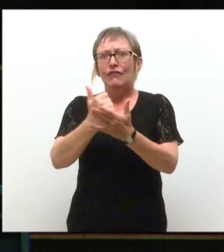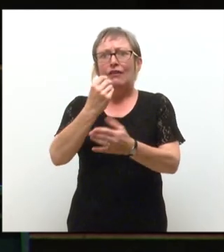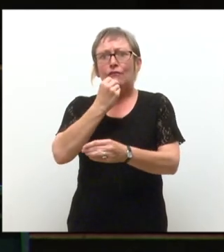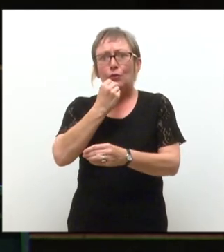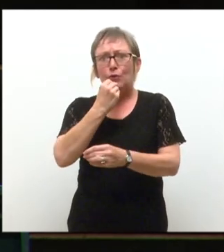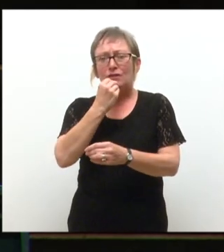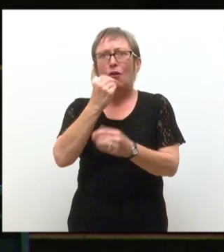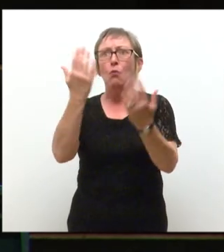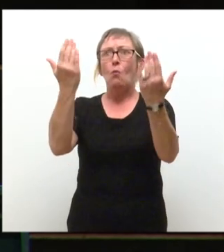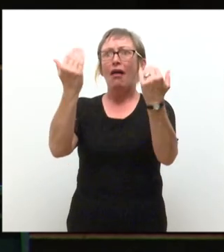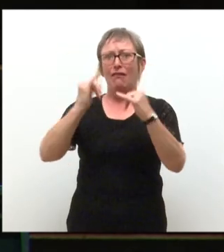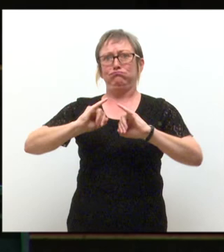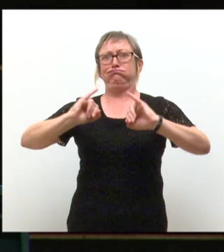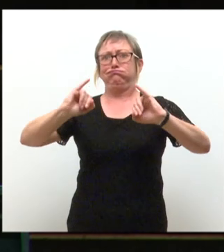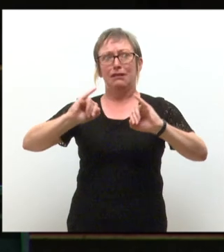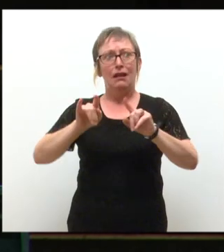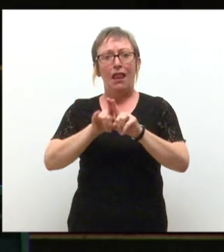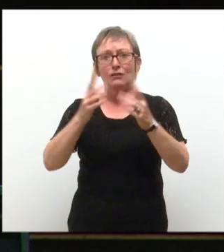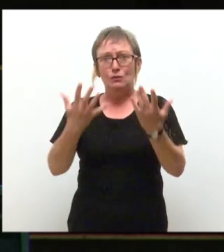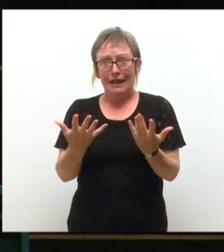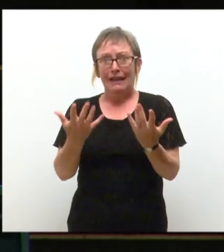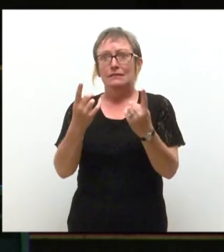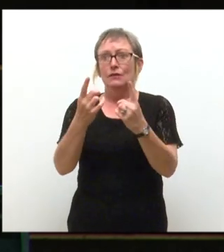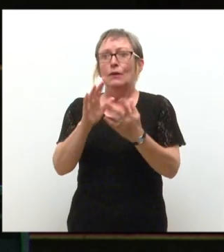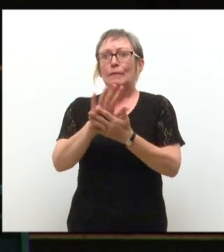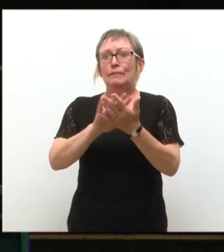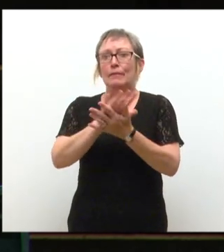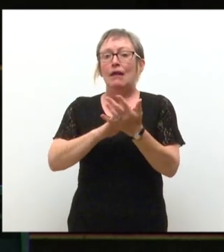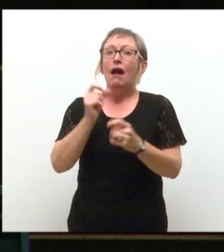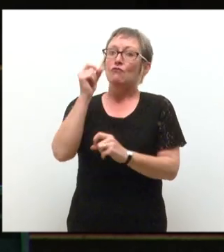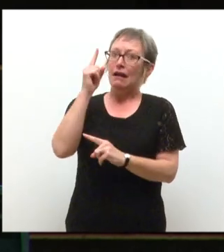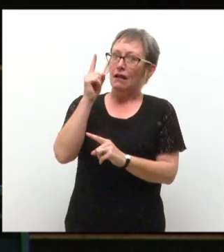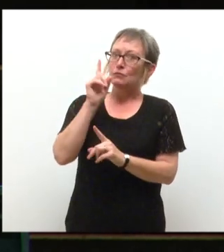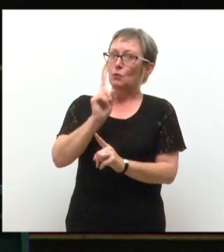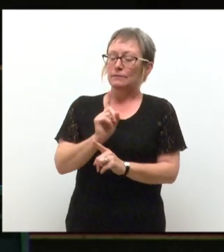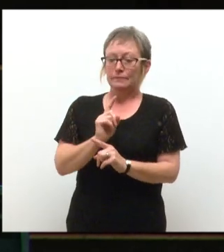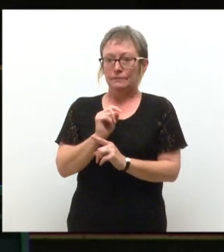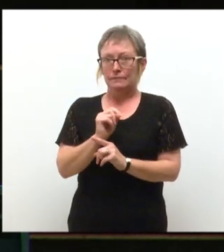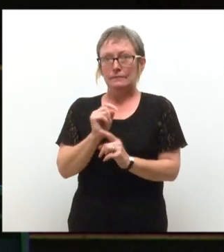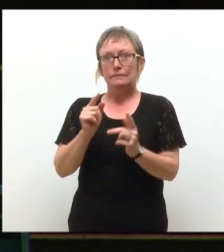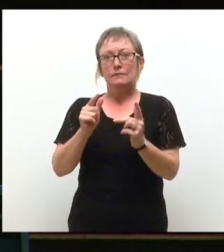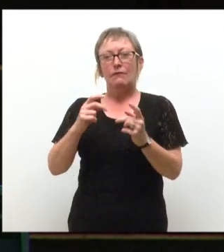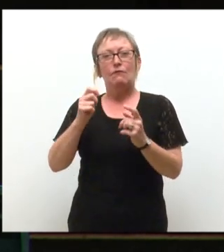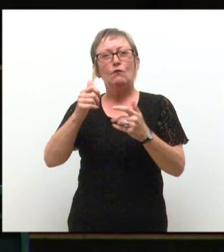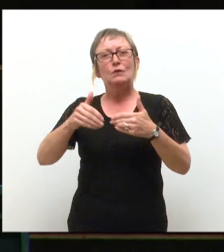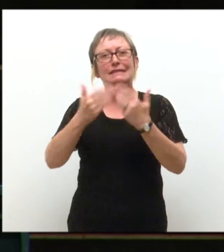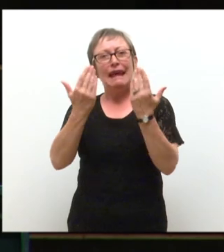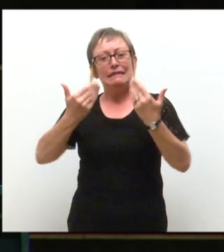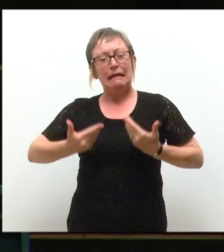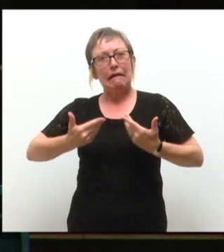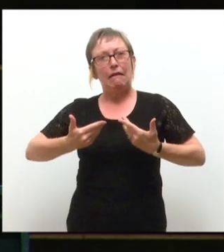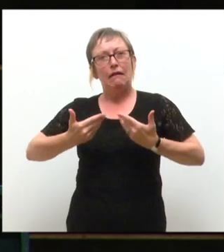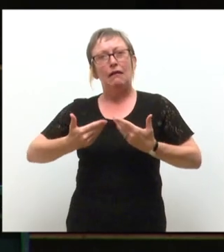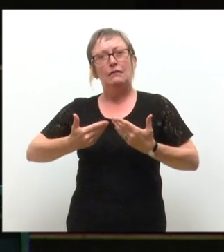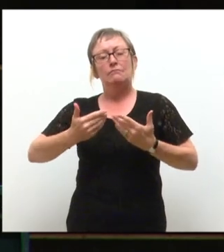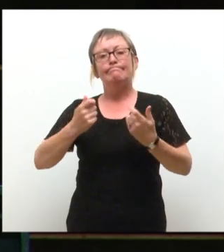with weather such as today? But I slowly realized that a few days here, this